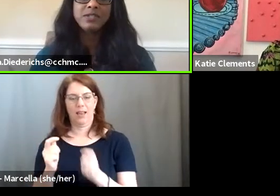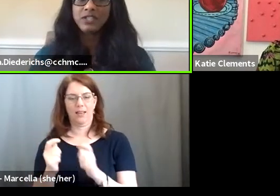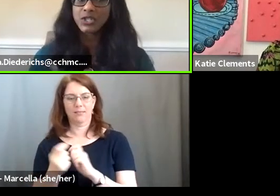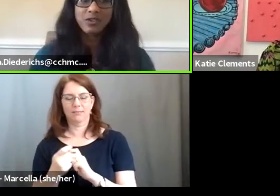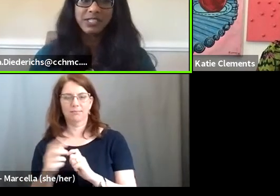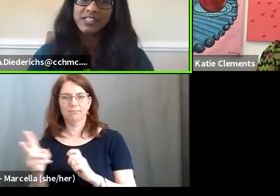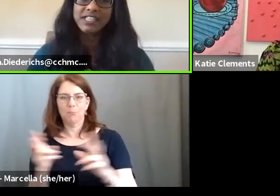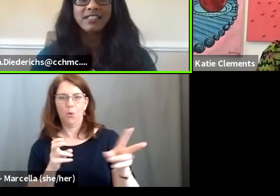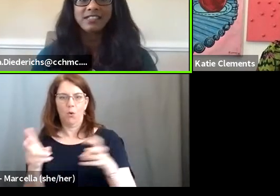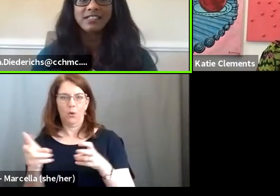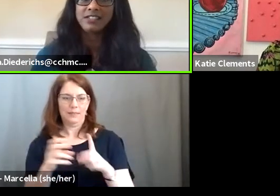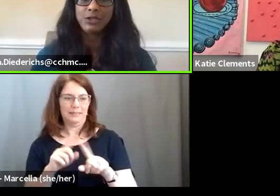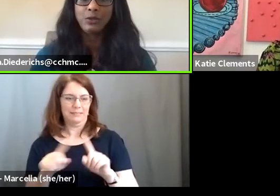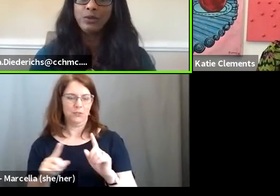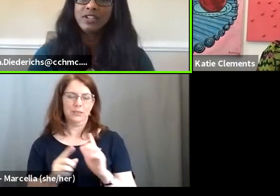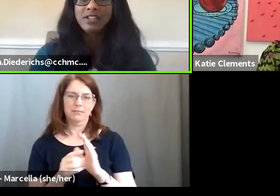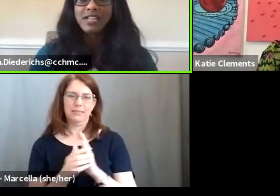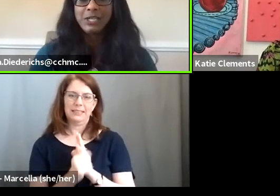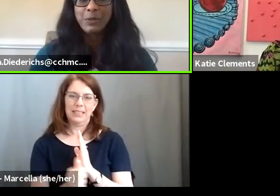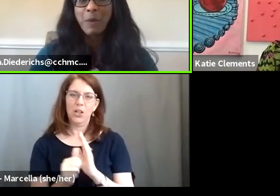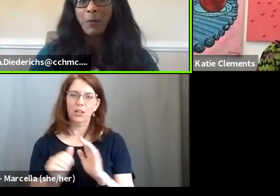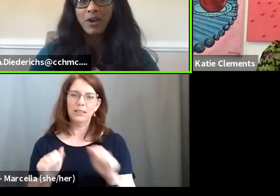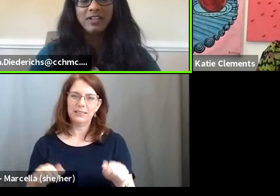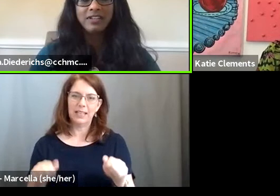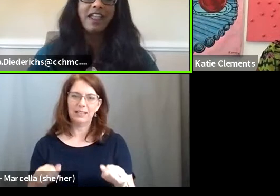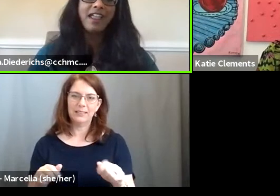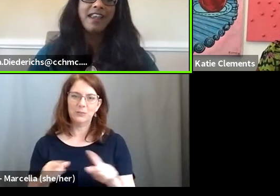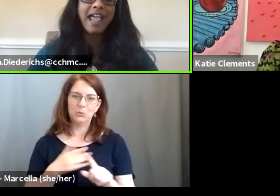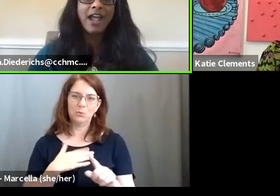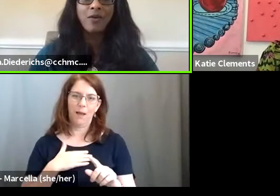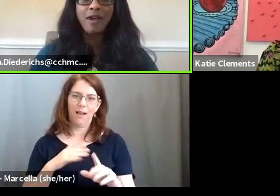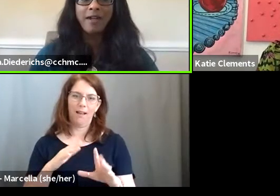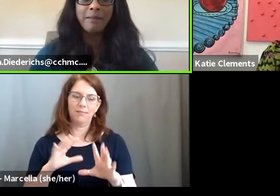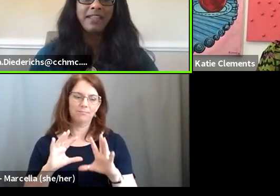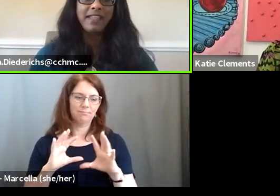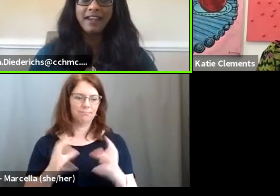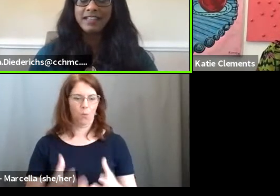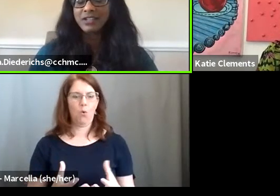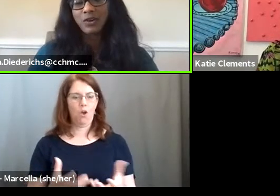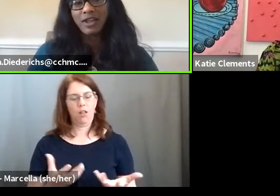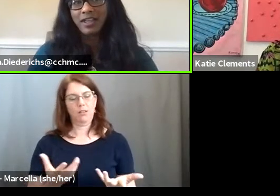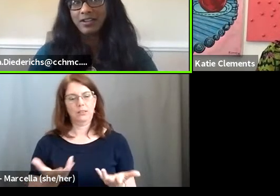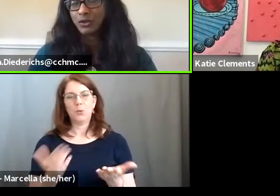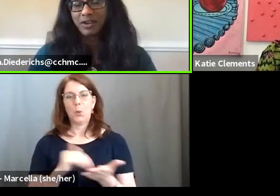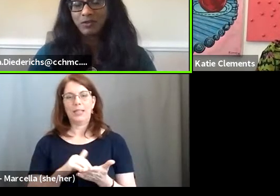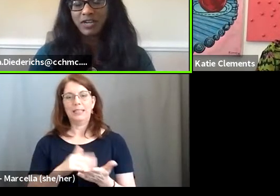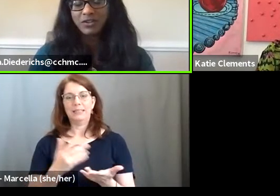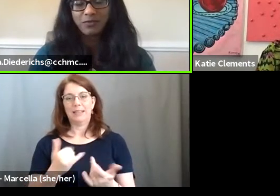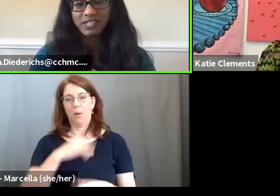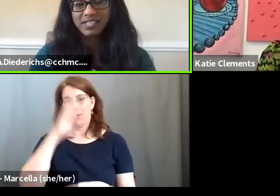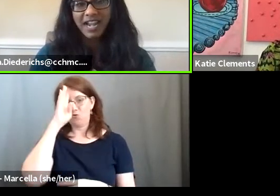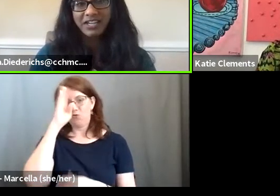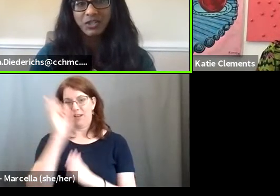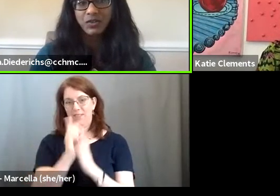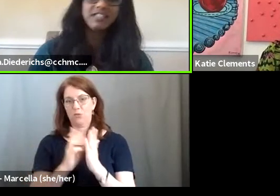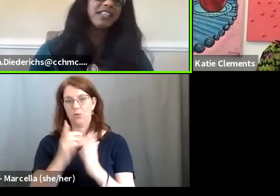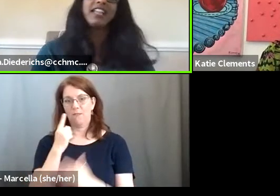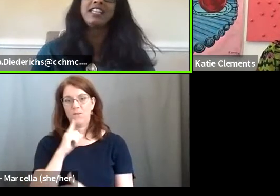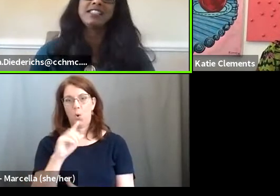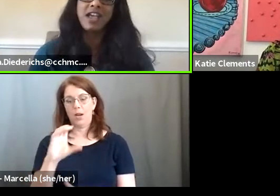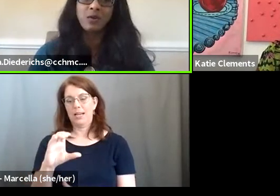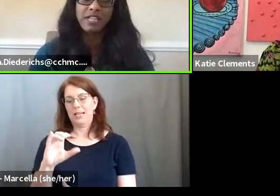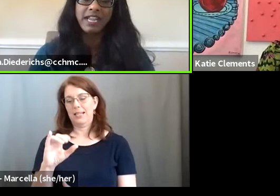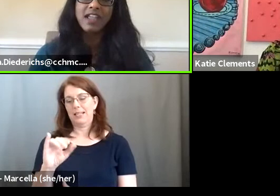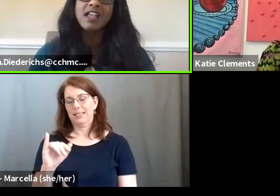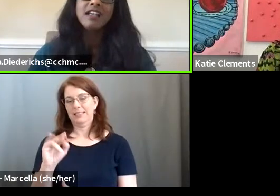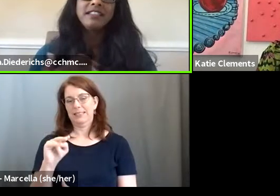those additional skill sets into my world. And now, again, as the creative director for Cincinnati Children's,